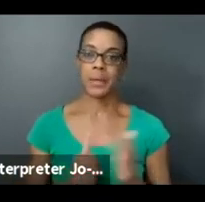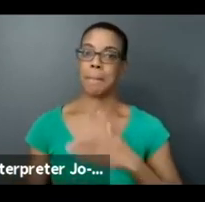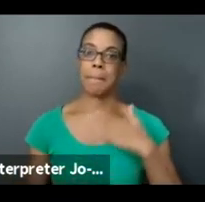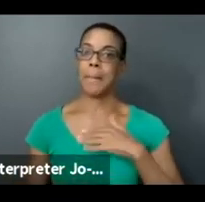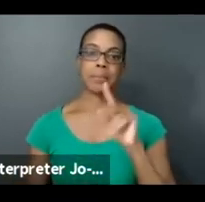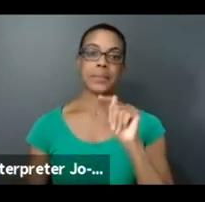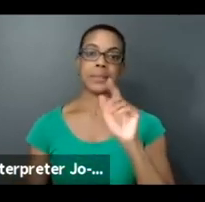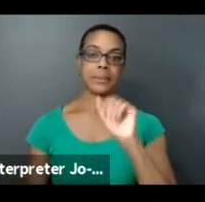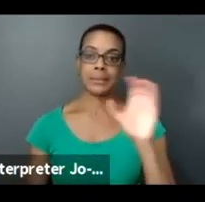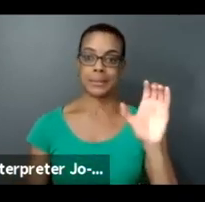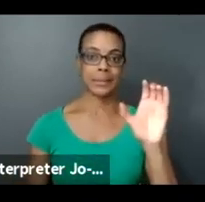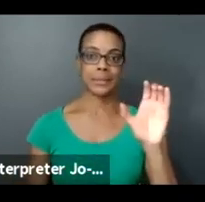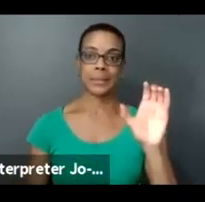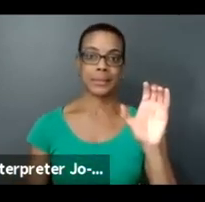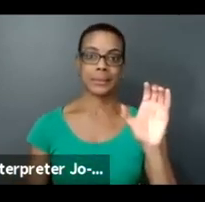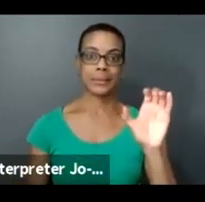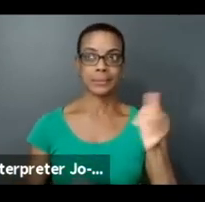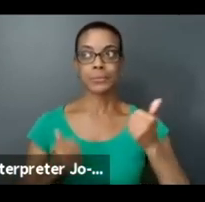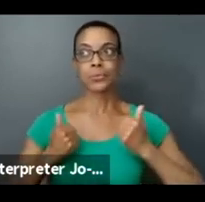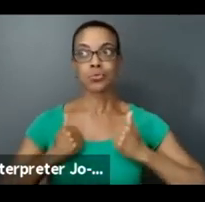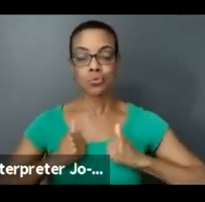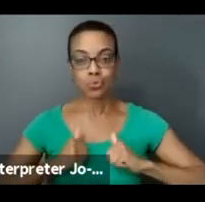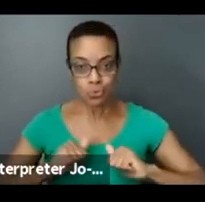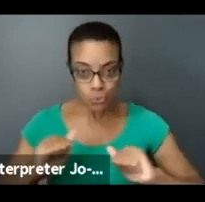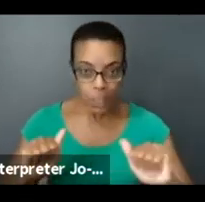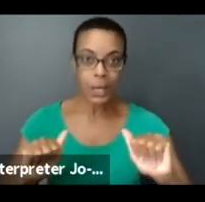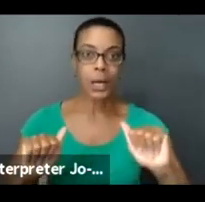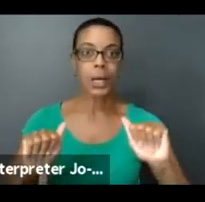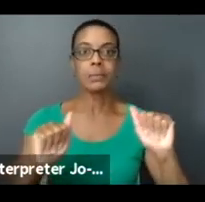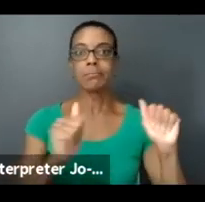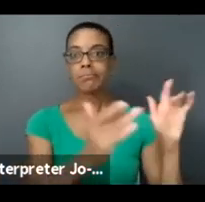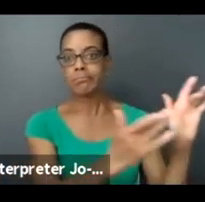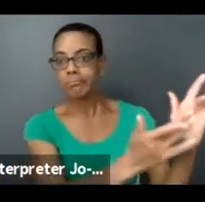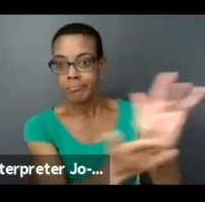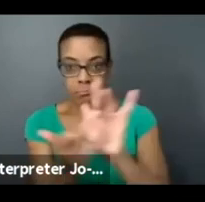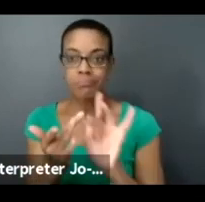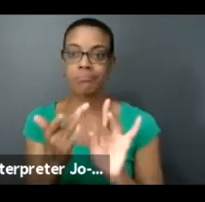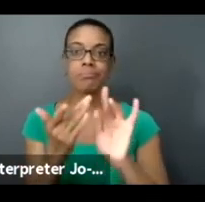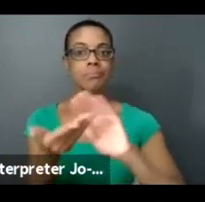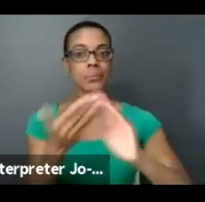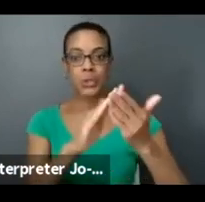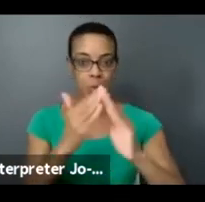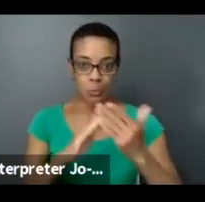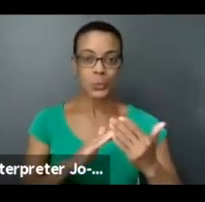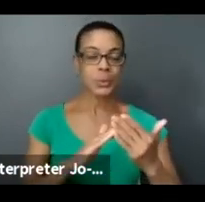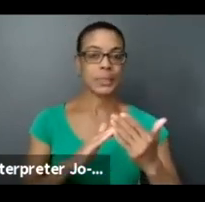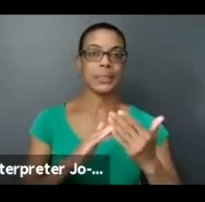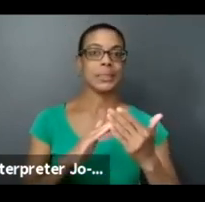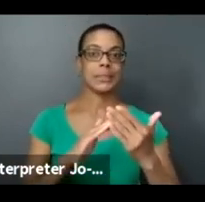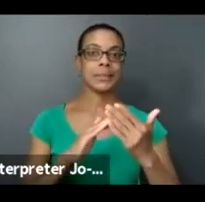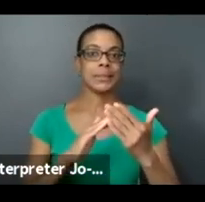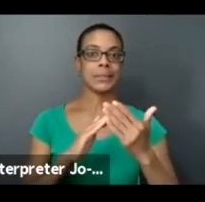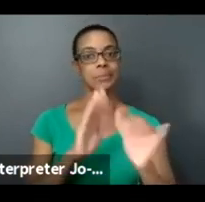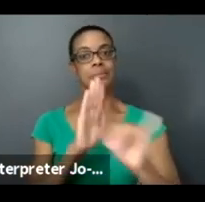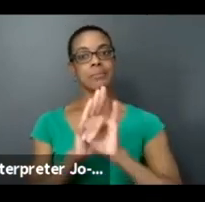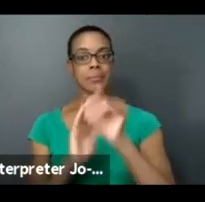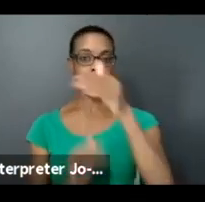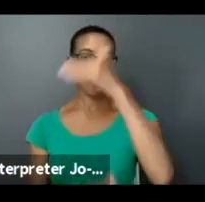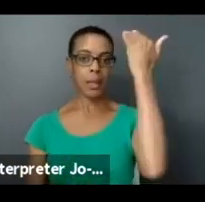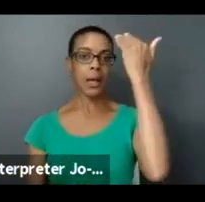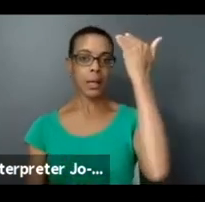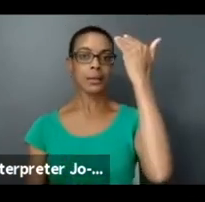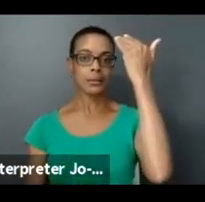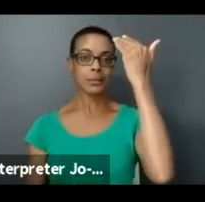is making the effort to reach communities that are racially visible or identify as black. And